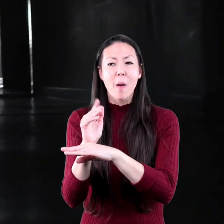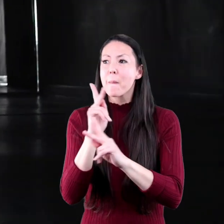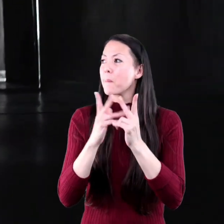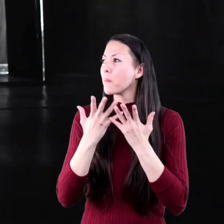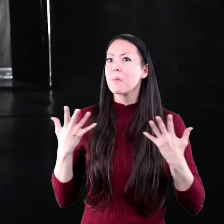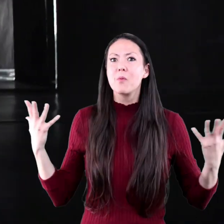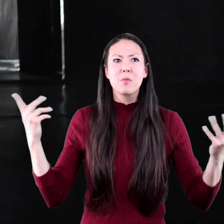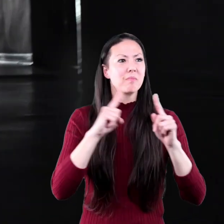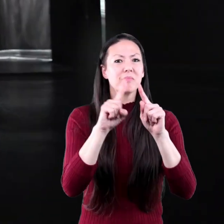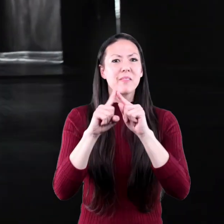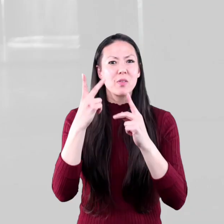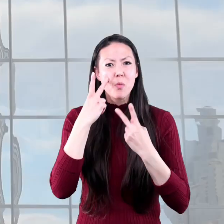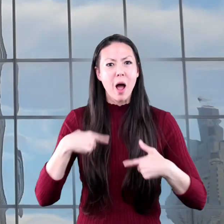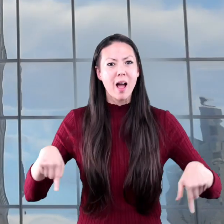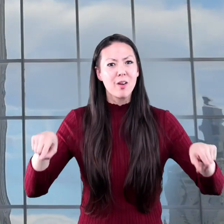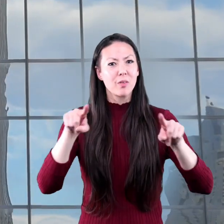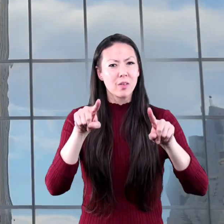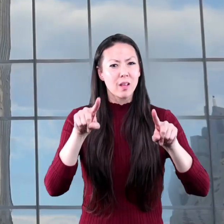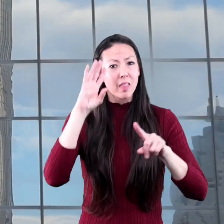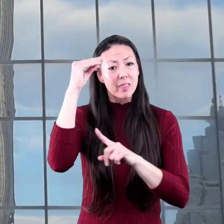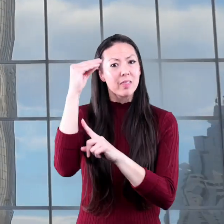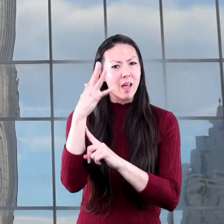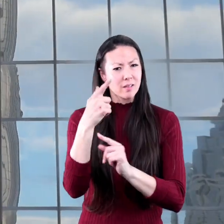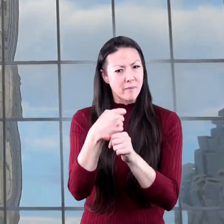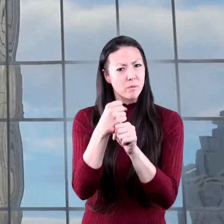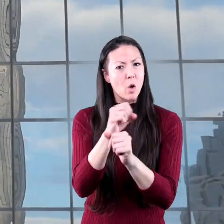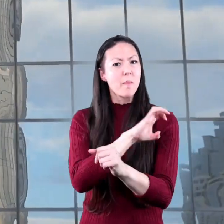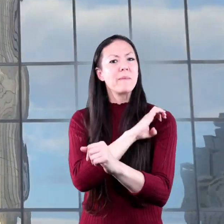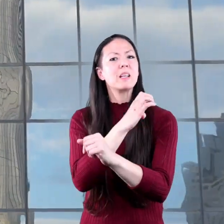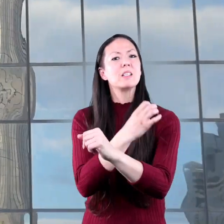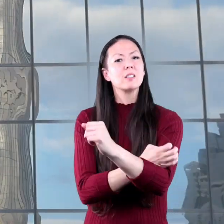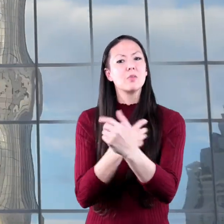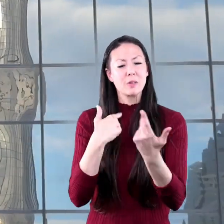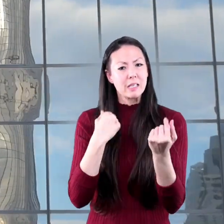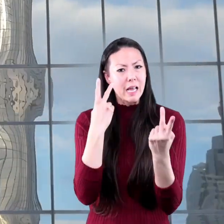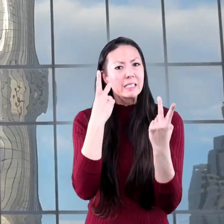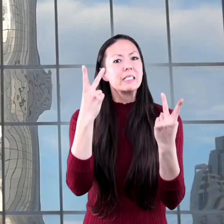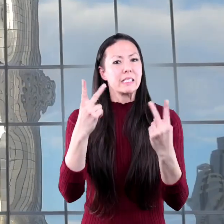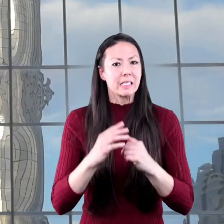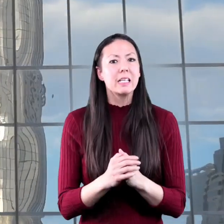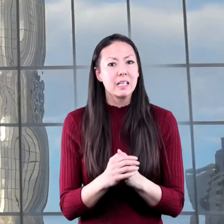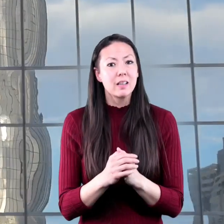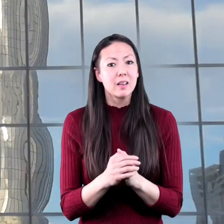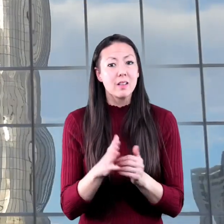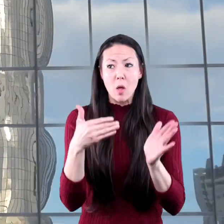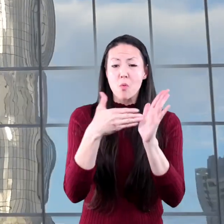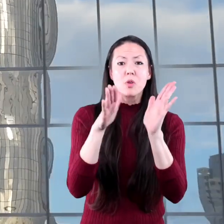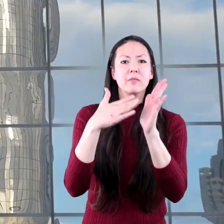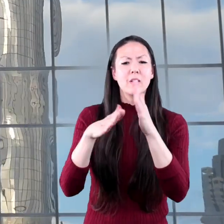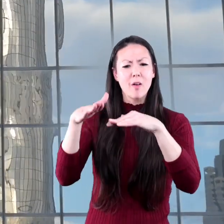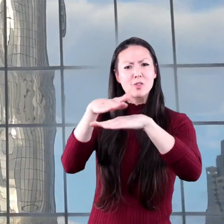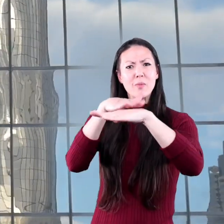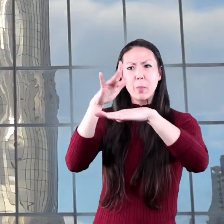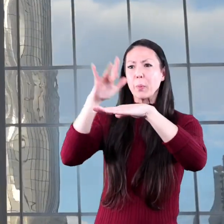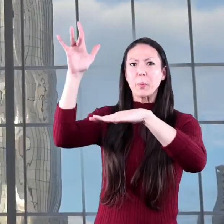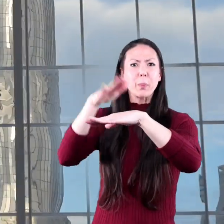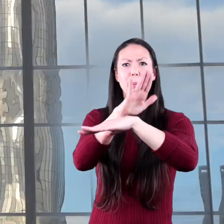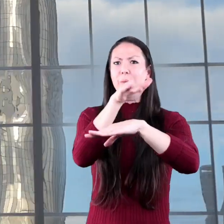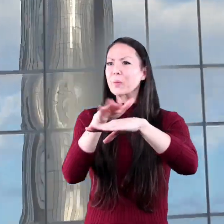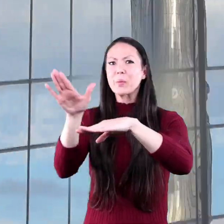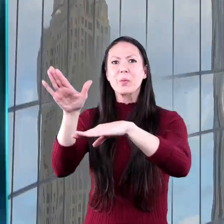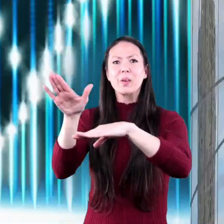see your way around. Light is a form of energy that we can see when it is reflected off the surface of an object.